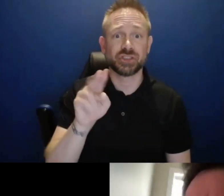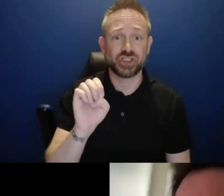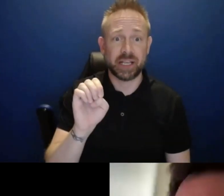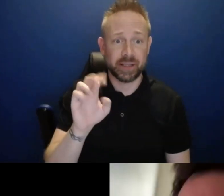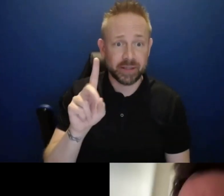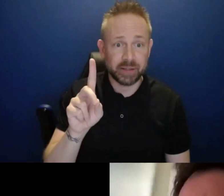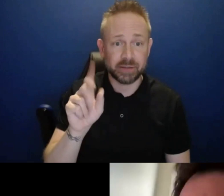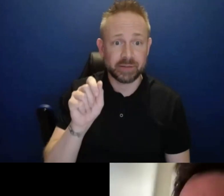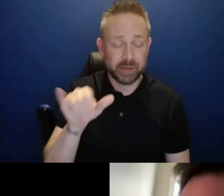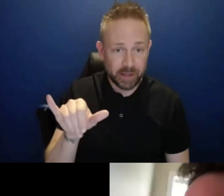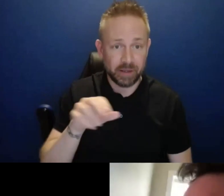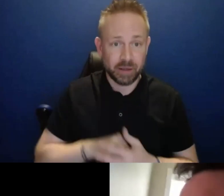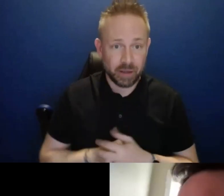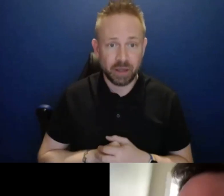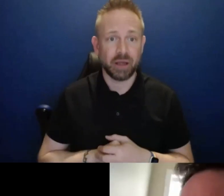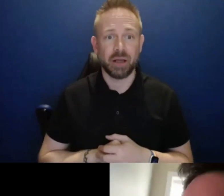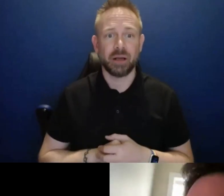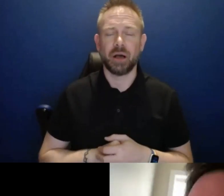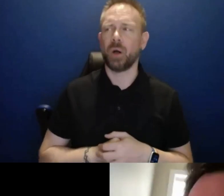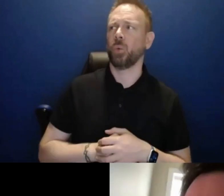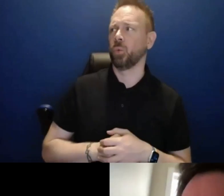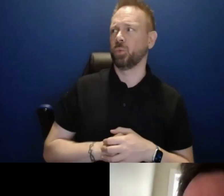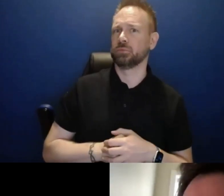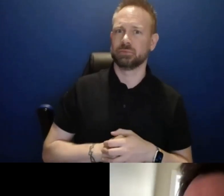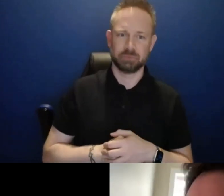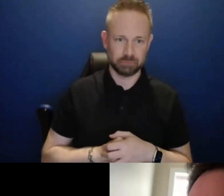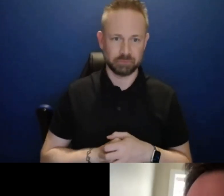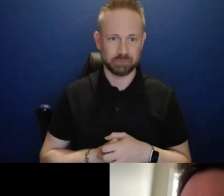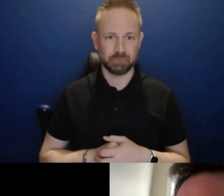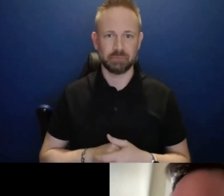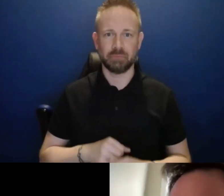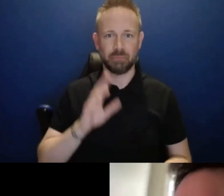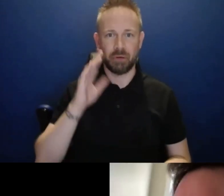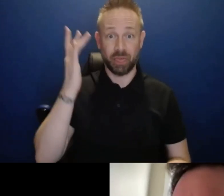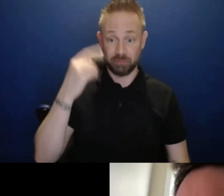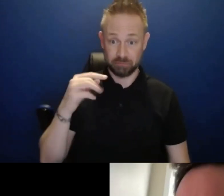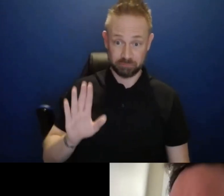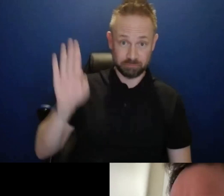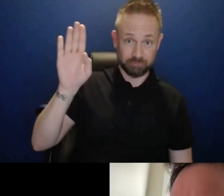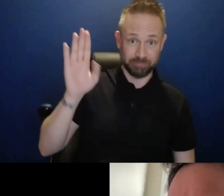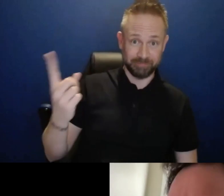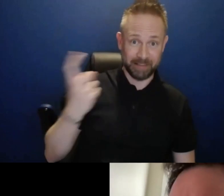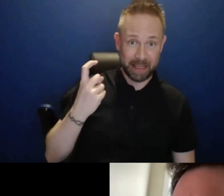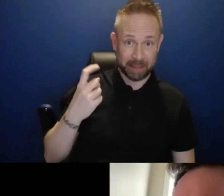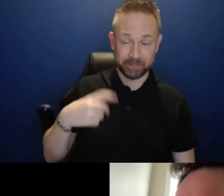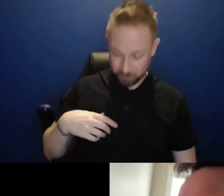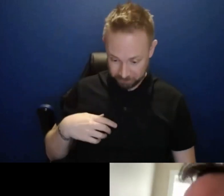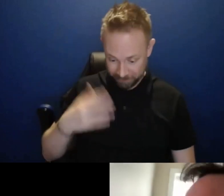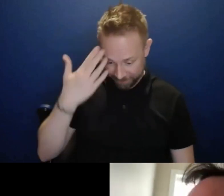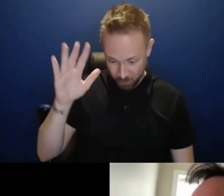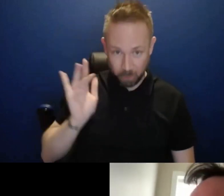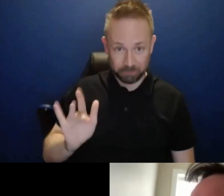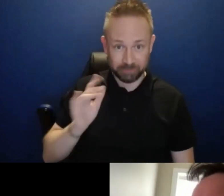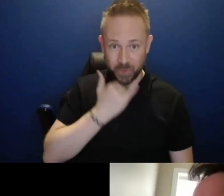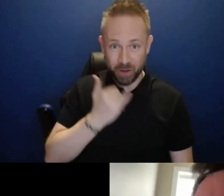Oh, I'm not aware of my apologies. I wasn't aware that I had my hand raised. No worries. Anything pop to mind while you're on